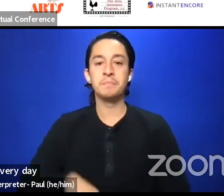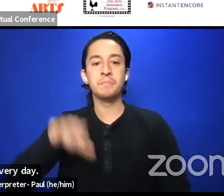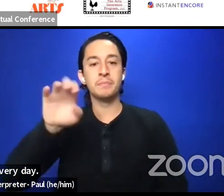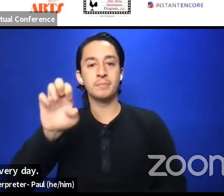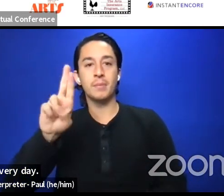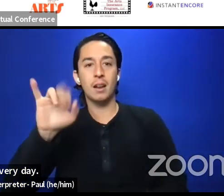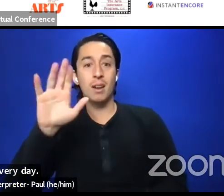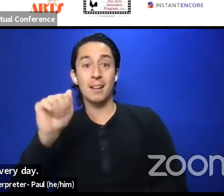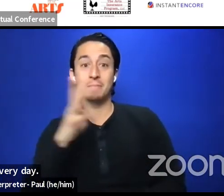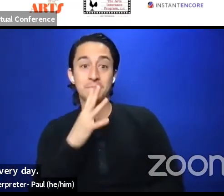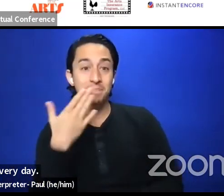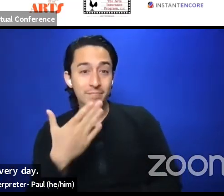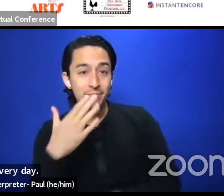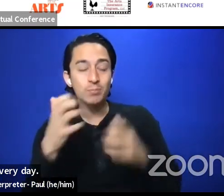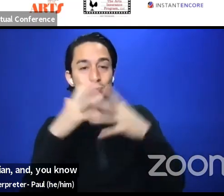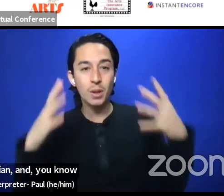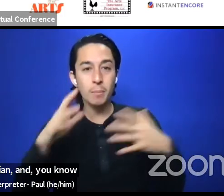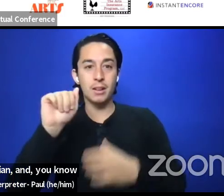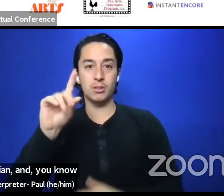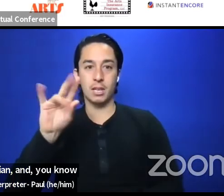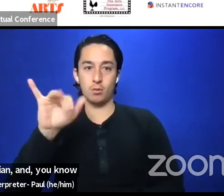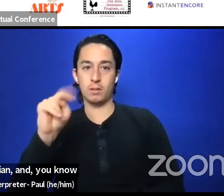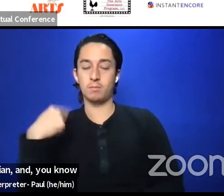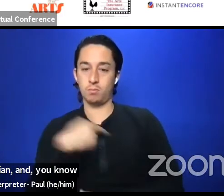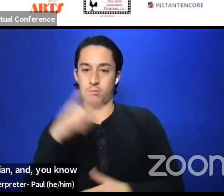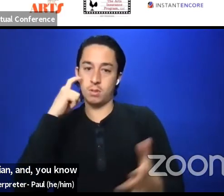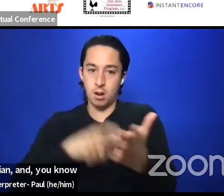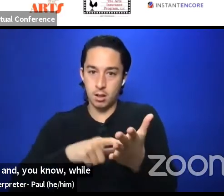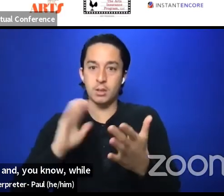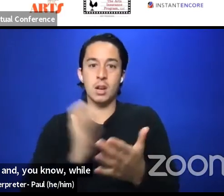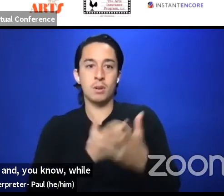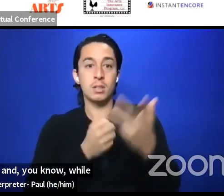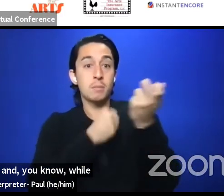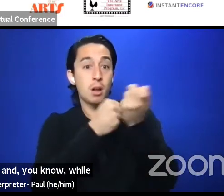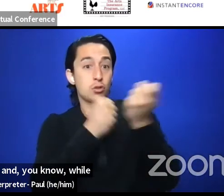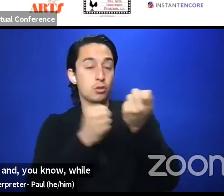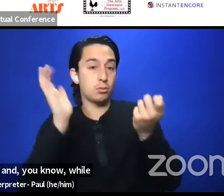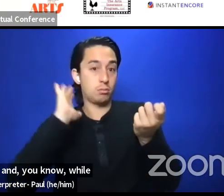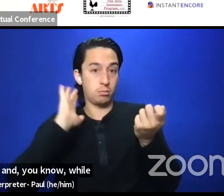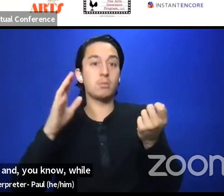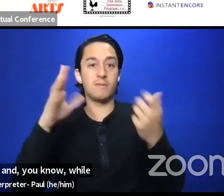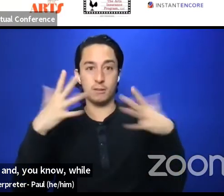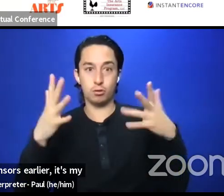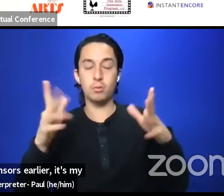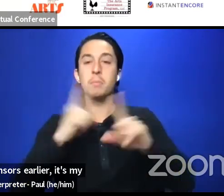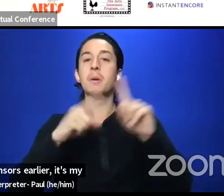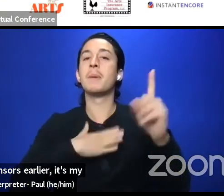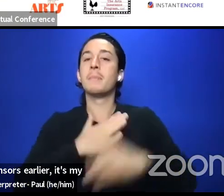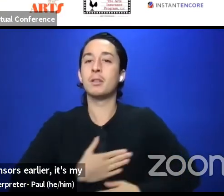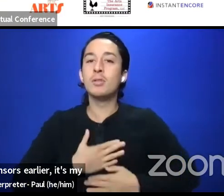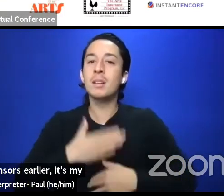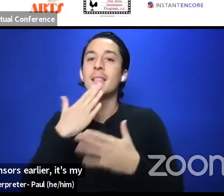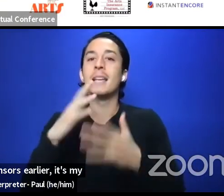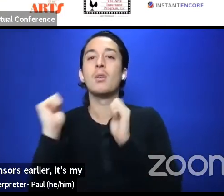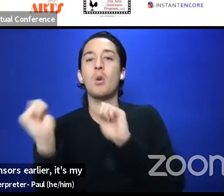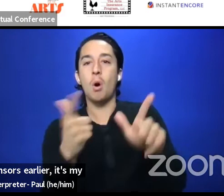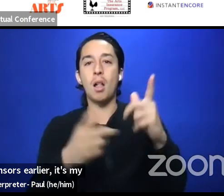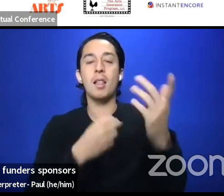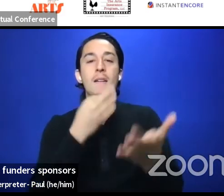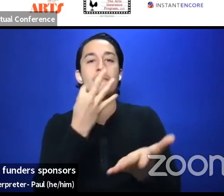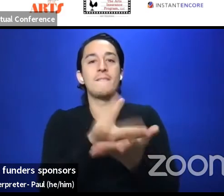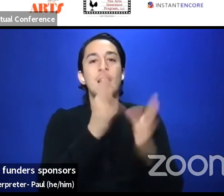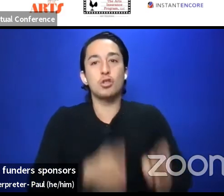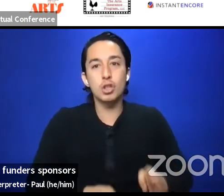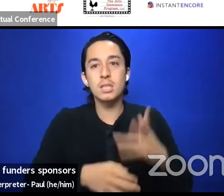Adrienne. And, you know, while we acknowledge our plenary sponsors earlier, it's my pleasure to also thank all of our funders, sponsors,